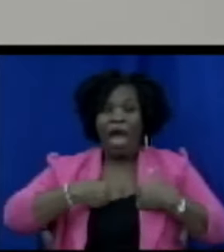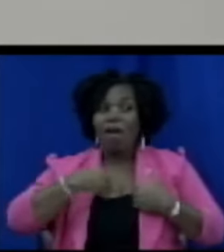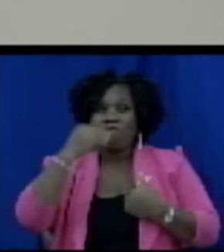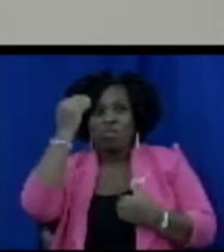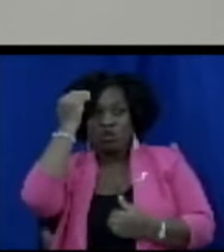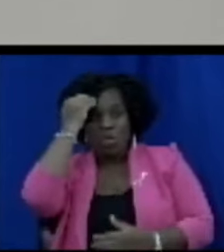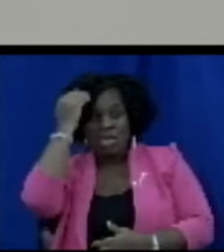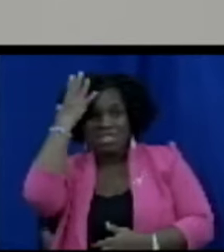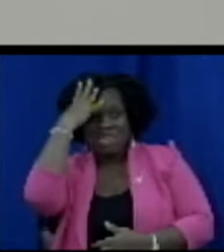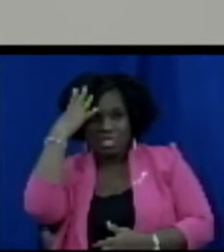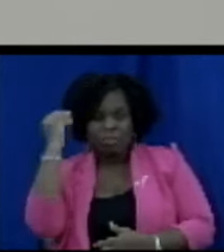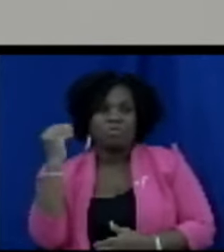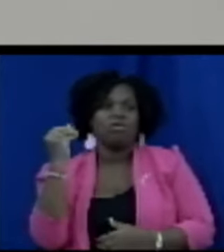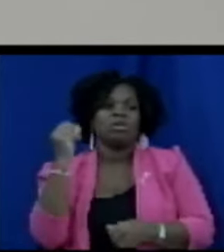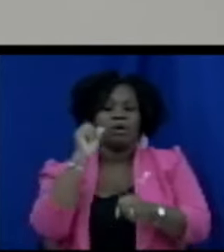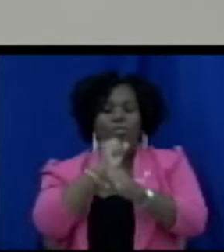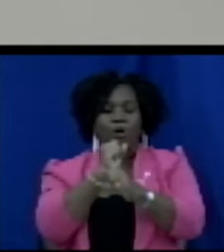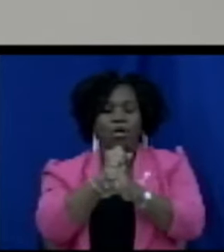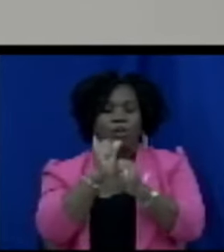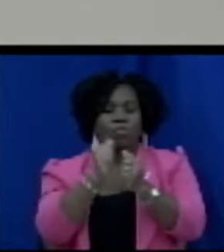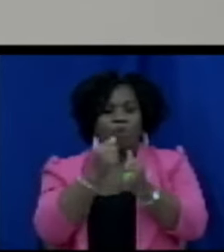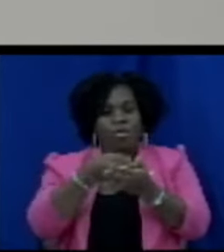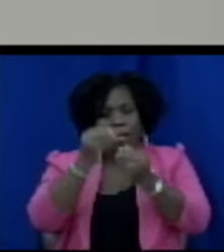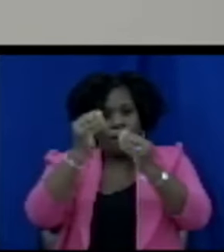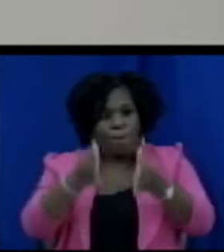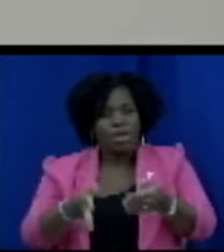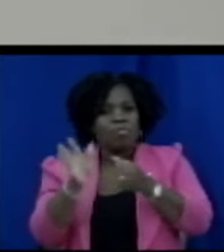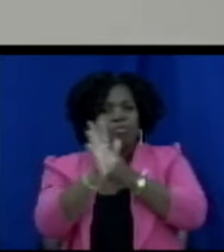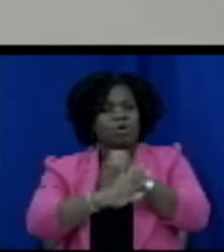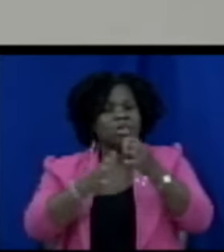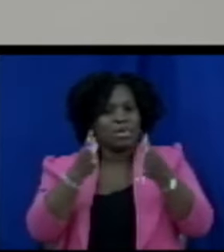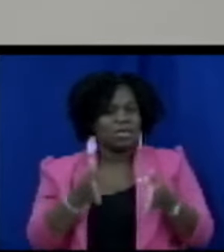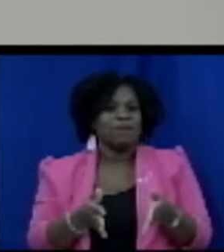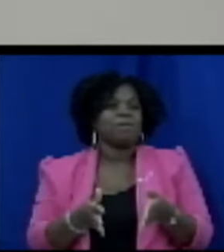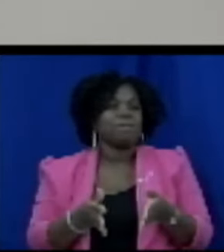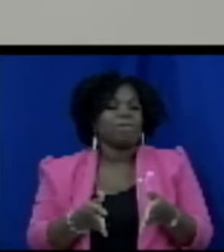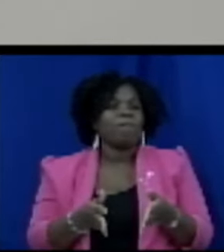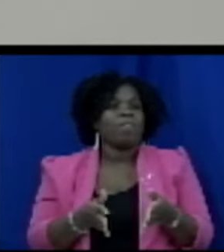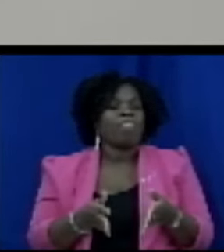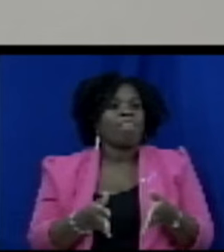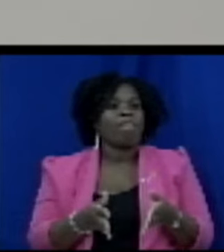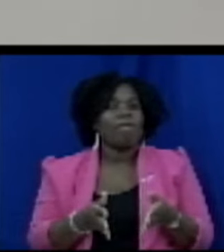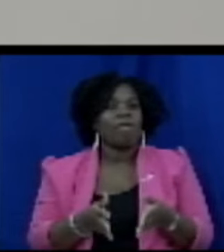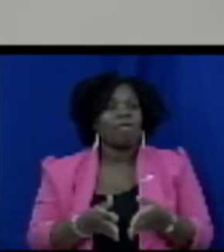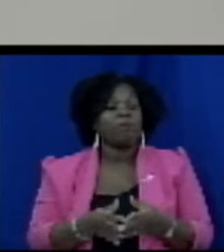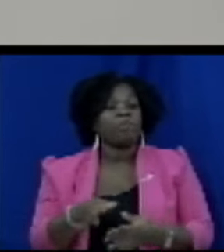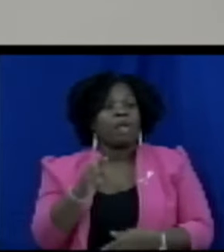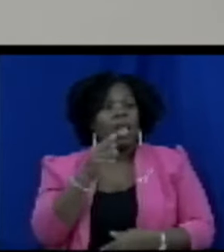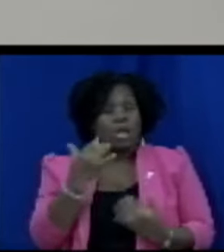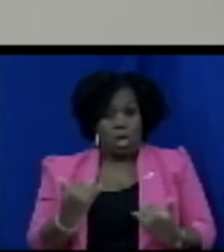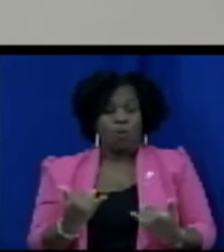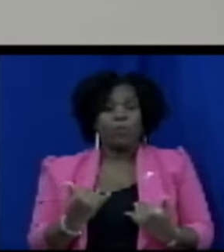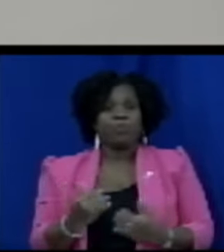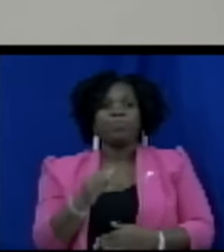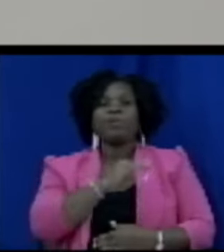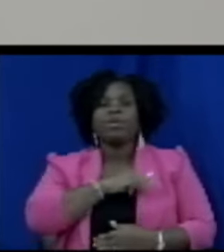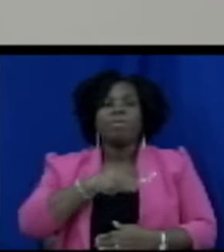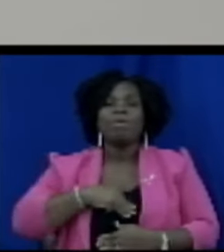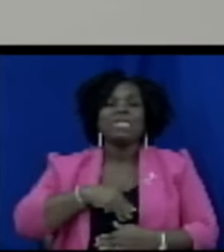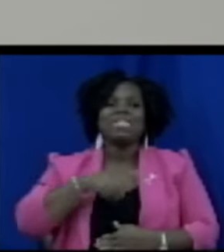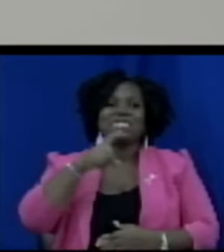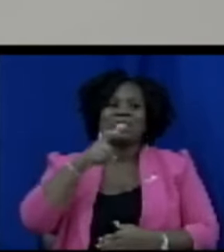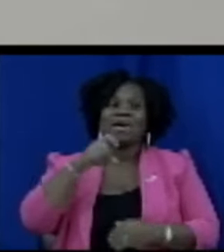or sub section three the minister may appoint one of the members of the board to the